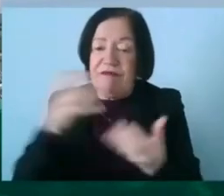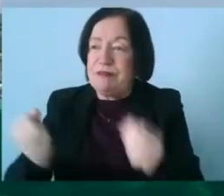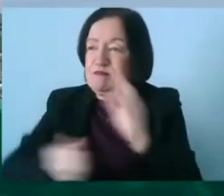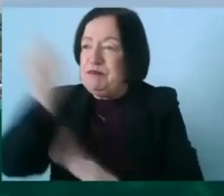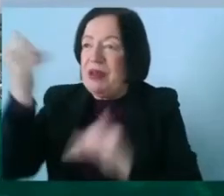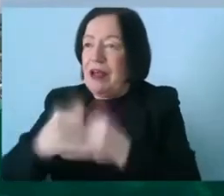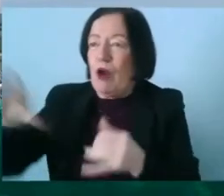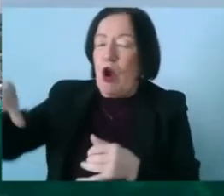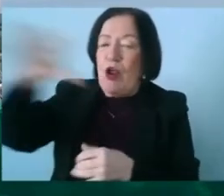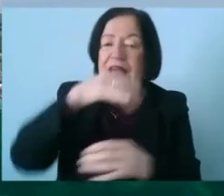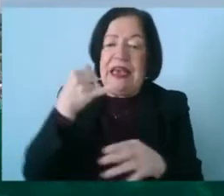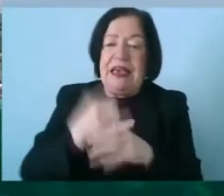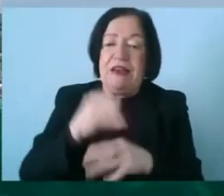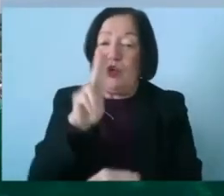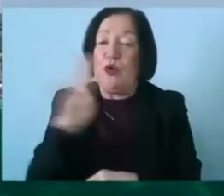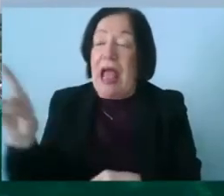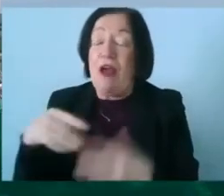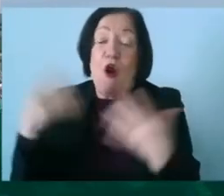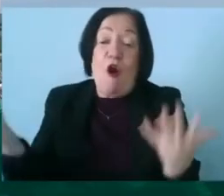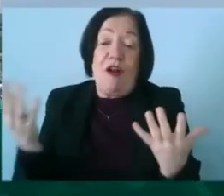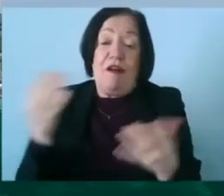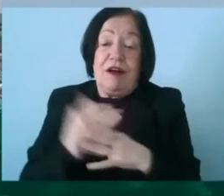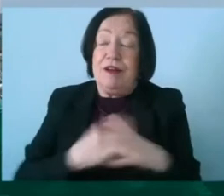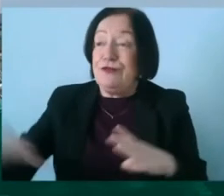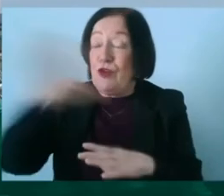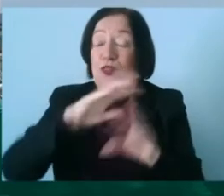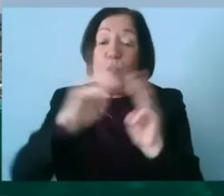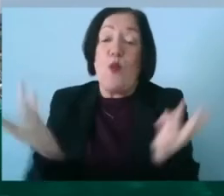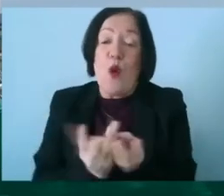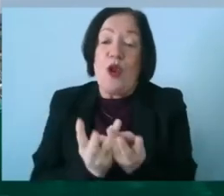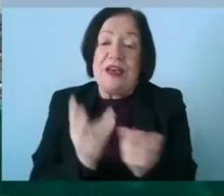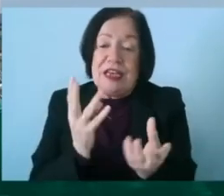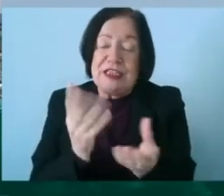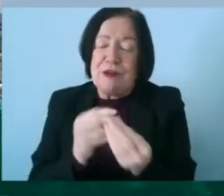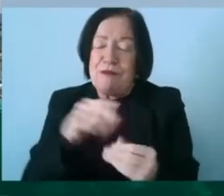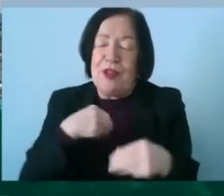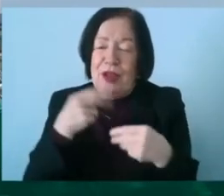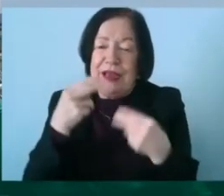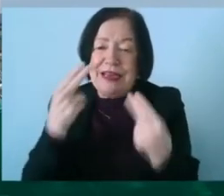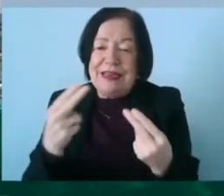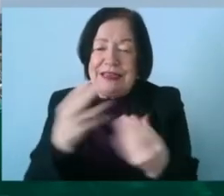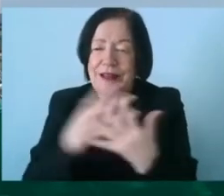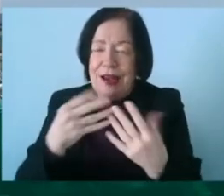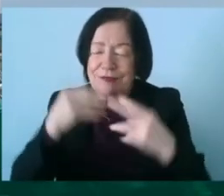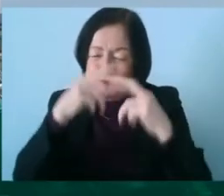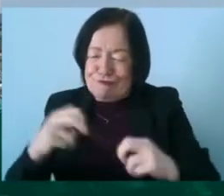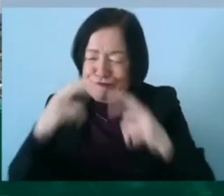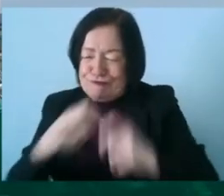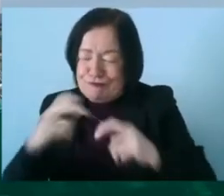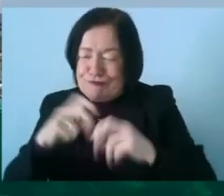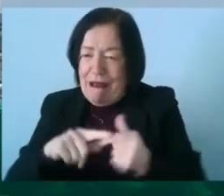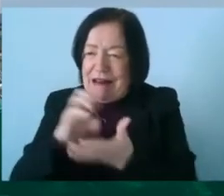elsewhere in the uk or even right throughout the world and it's something that i think needs severe look at them and real investment